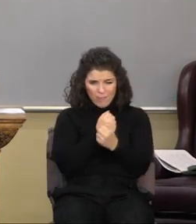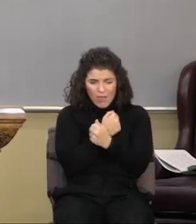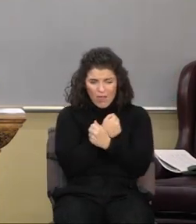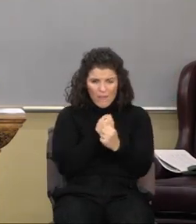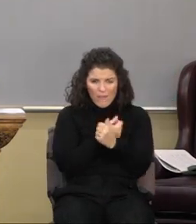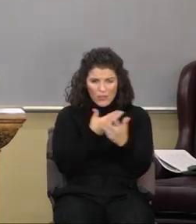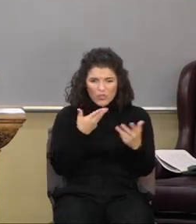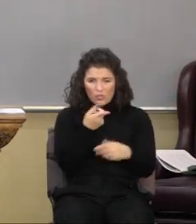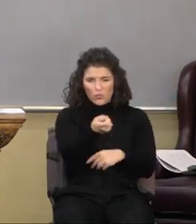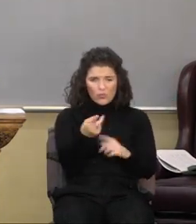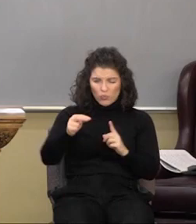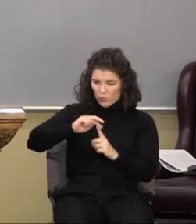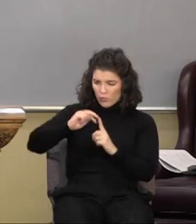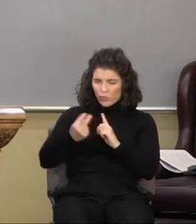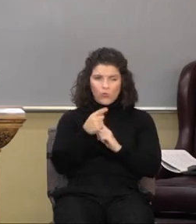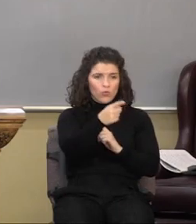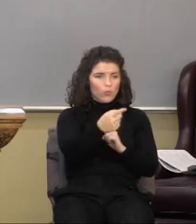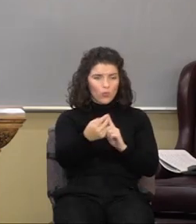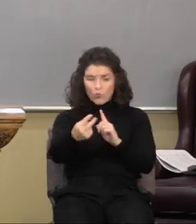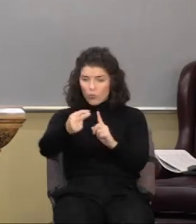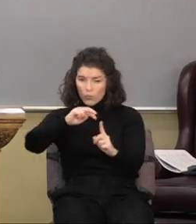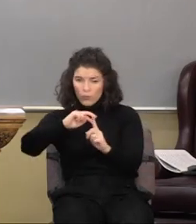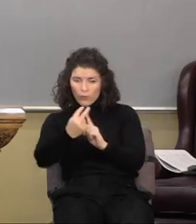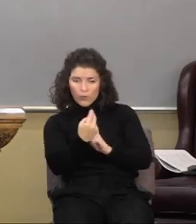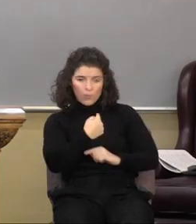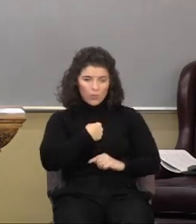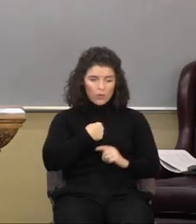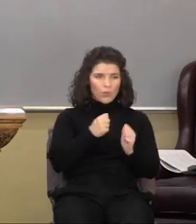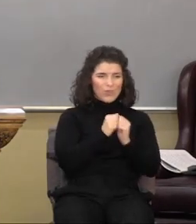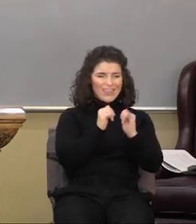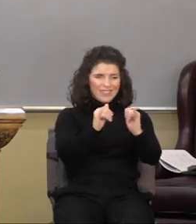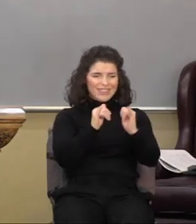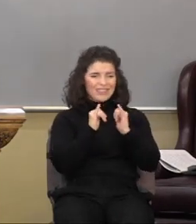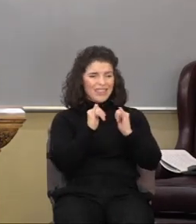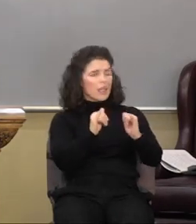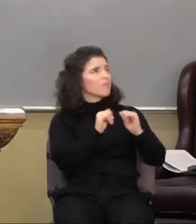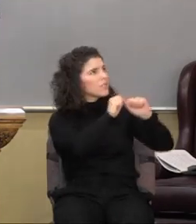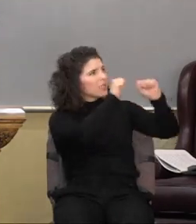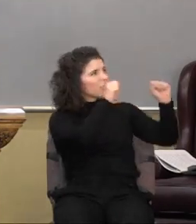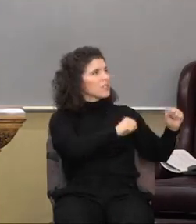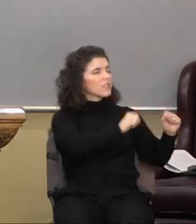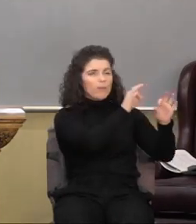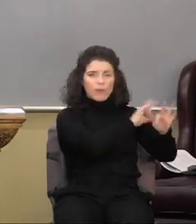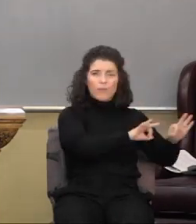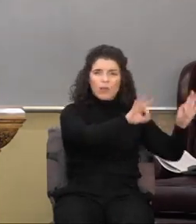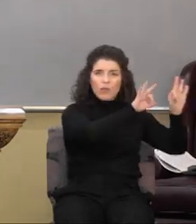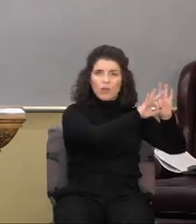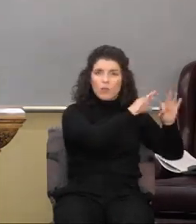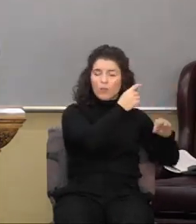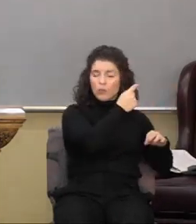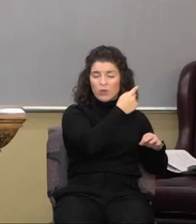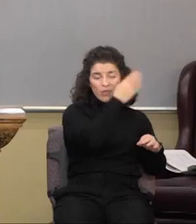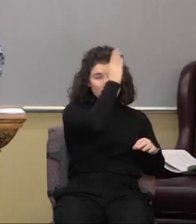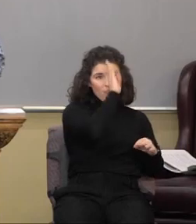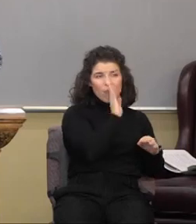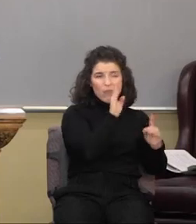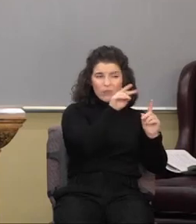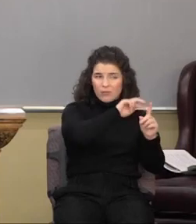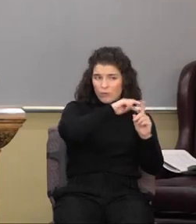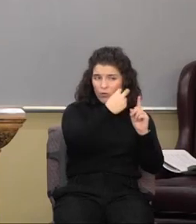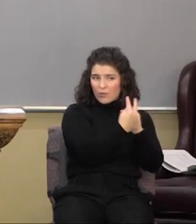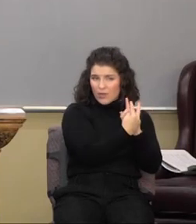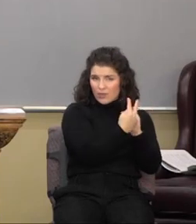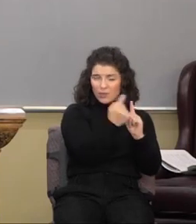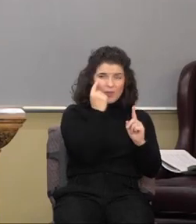Do you view me? Do I view you with that same system of value that, you know what, in the eyes of God, maybe you are worthless,